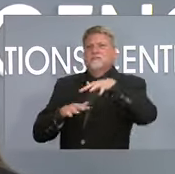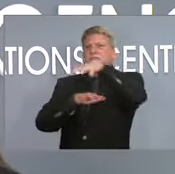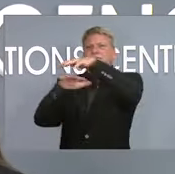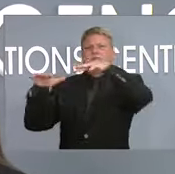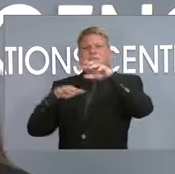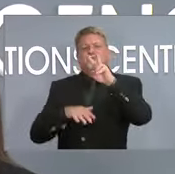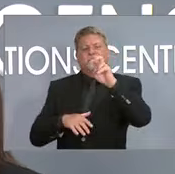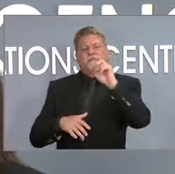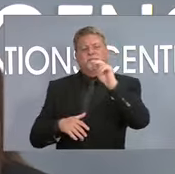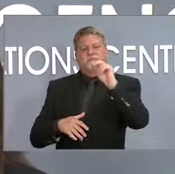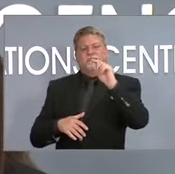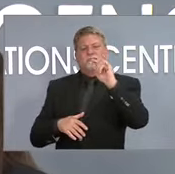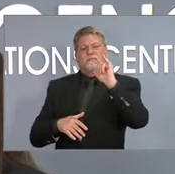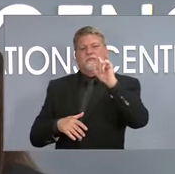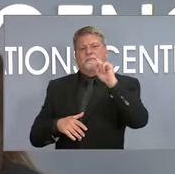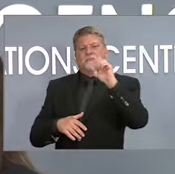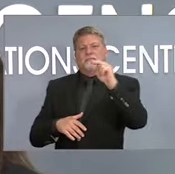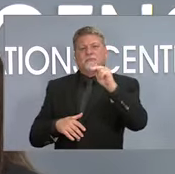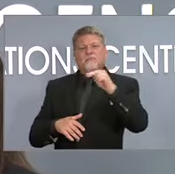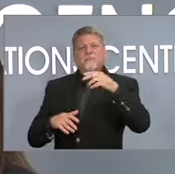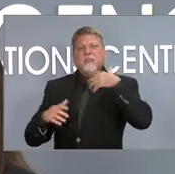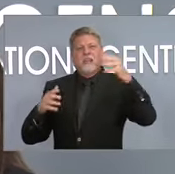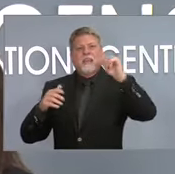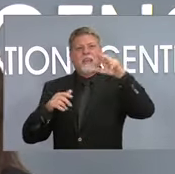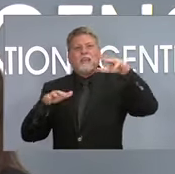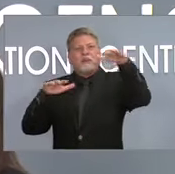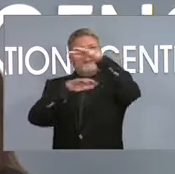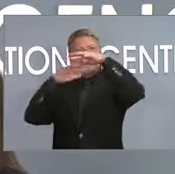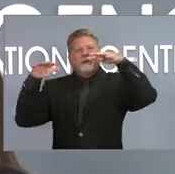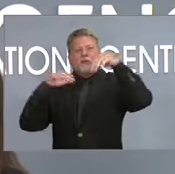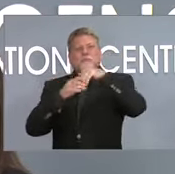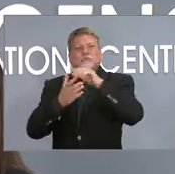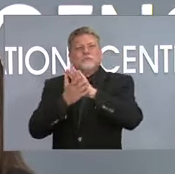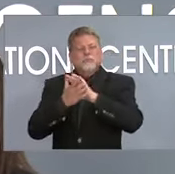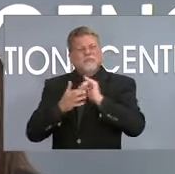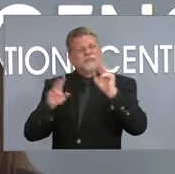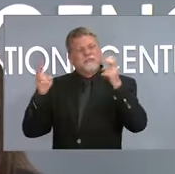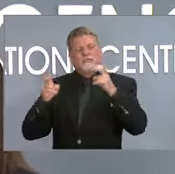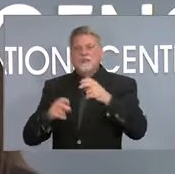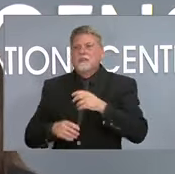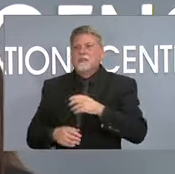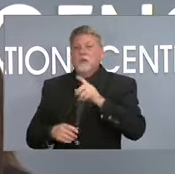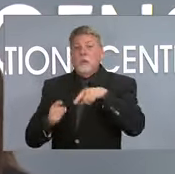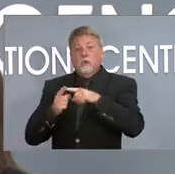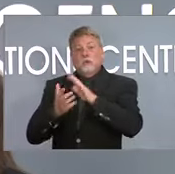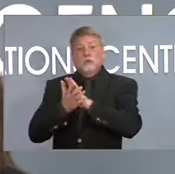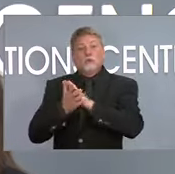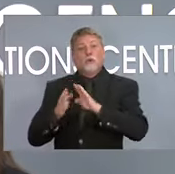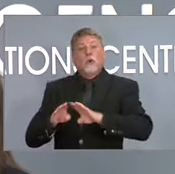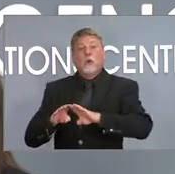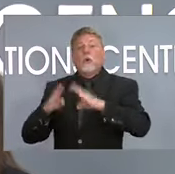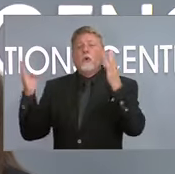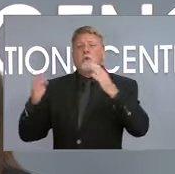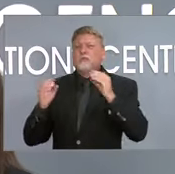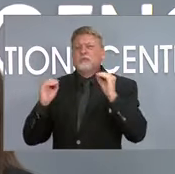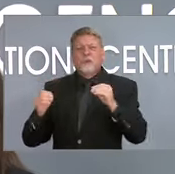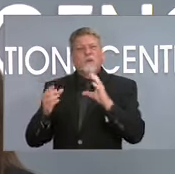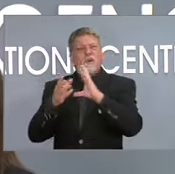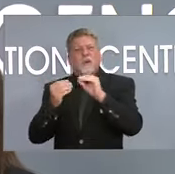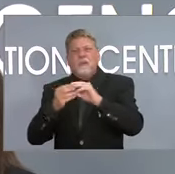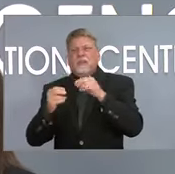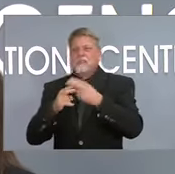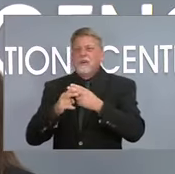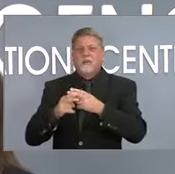systems mostly opened, you know, a few weeks ago, whenever it was, there wasn't a lot of focus on ventilation. And then it seems to have